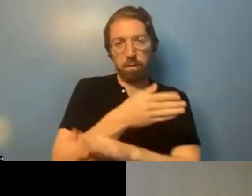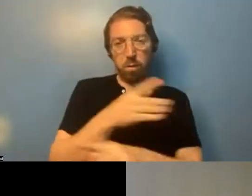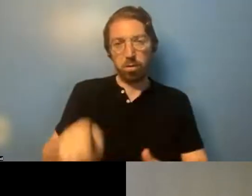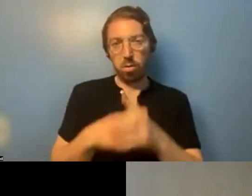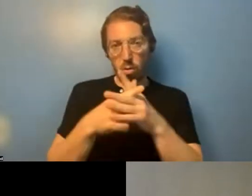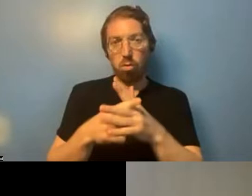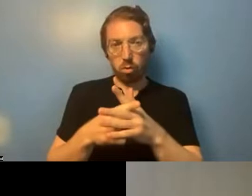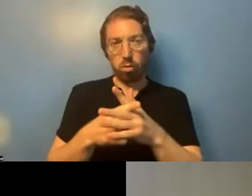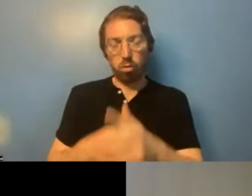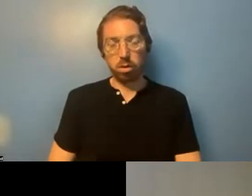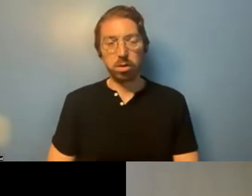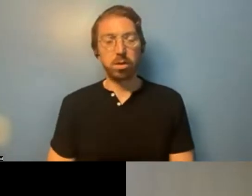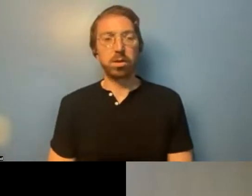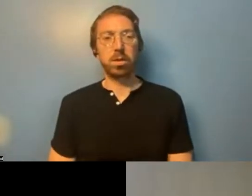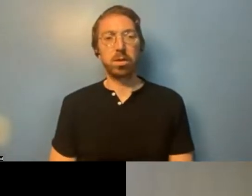uh,